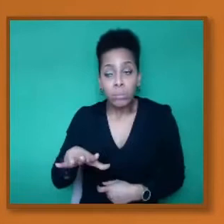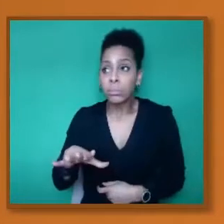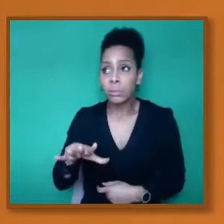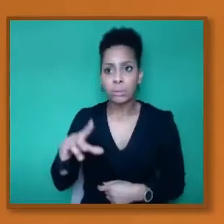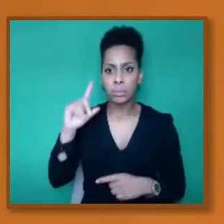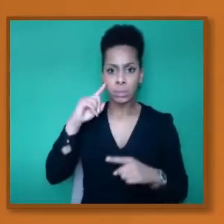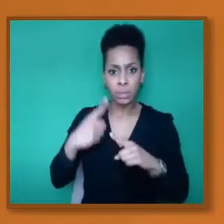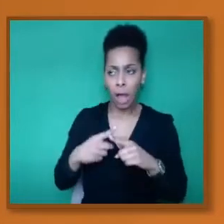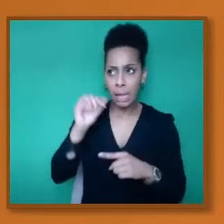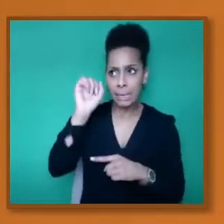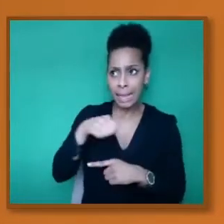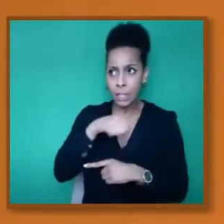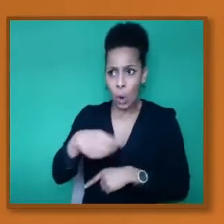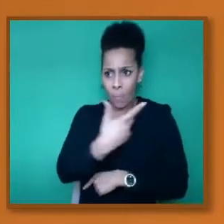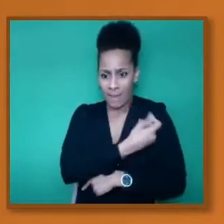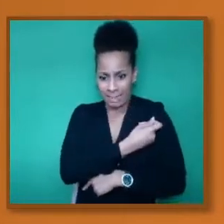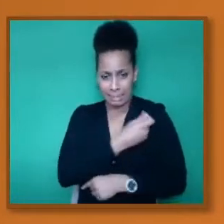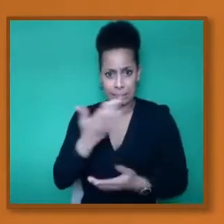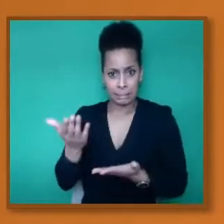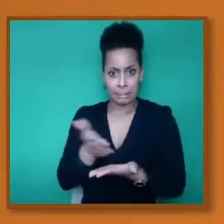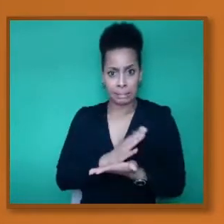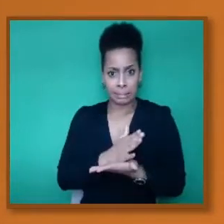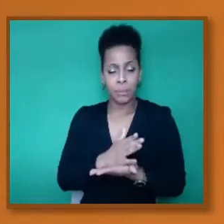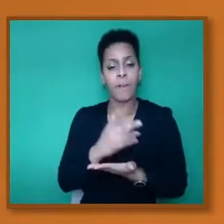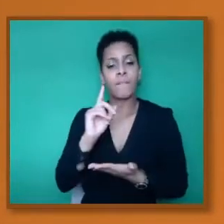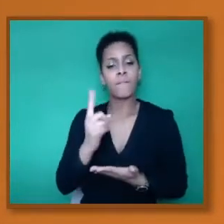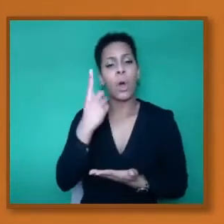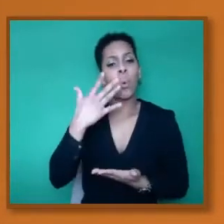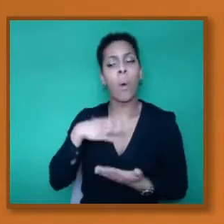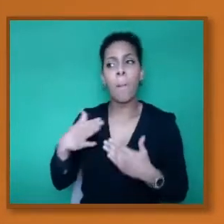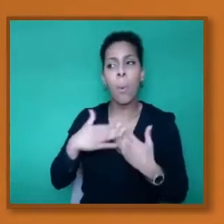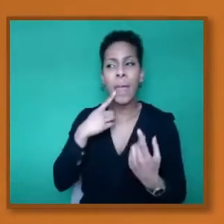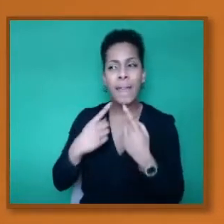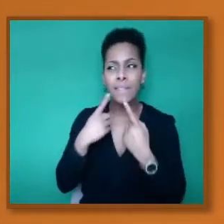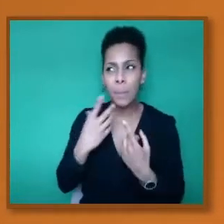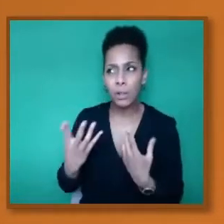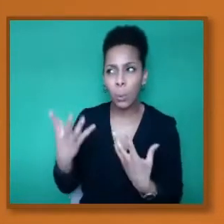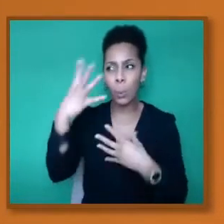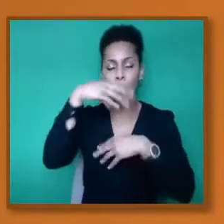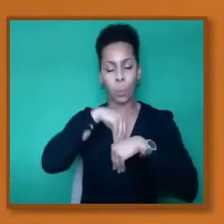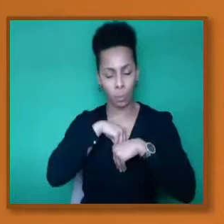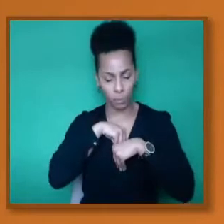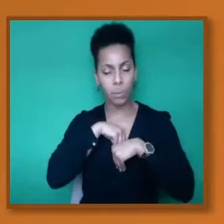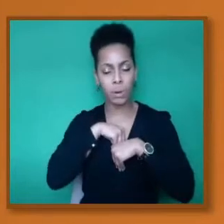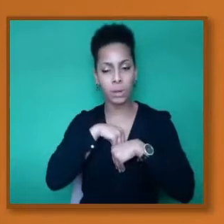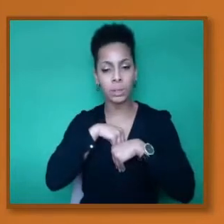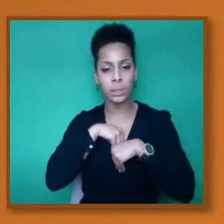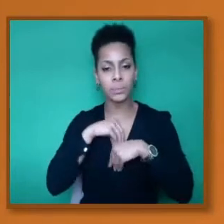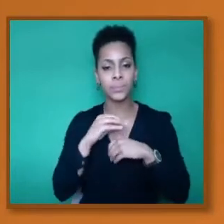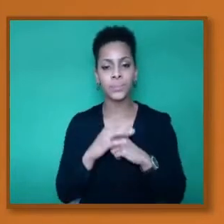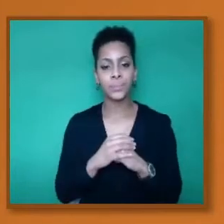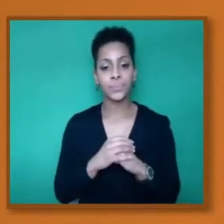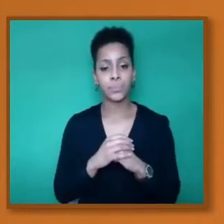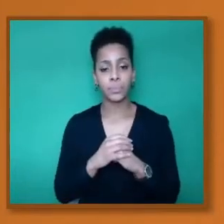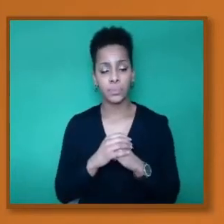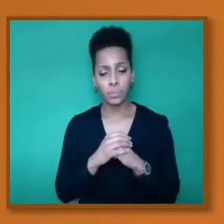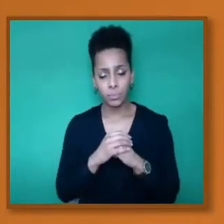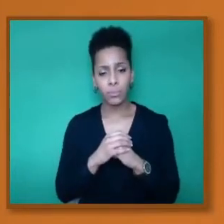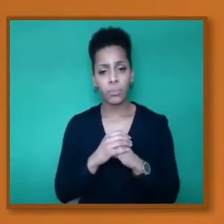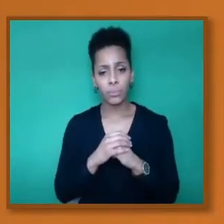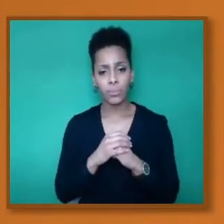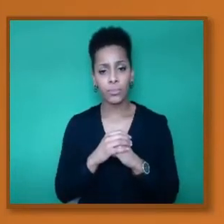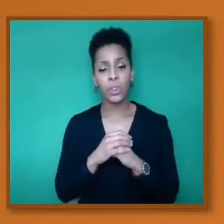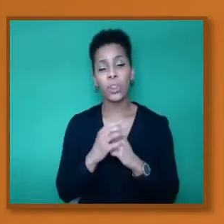of the vaccine. So those are some of the issues that have been raised with me. And I've told you them before so that you could